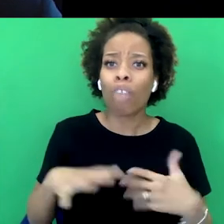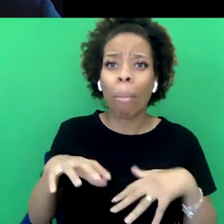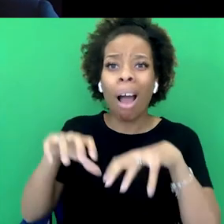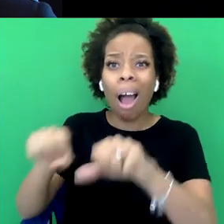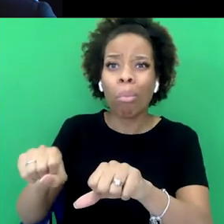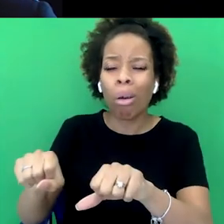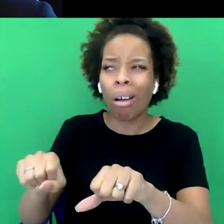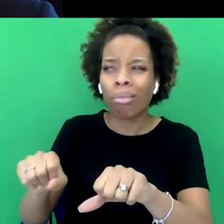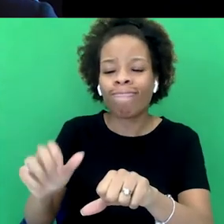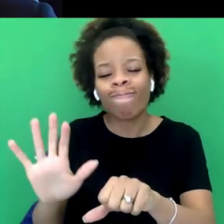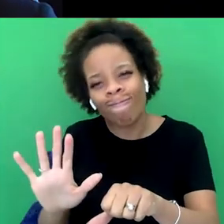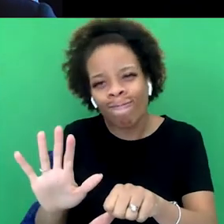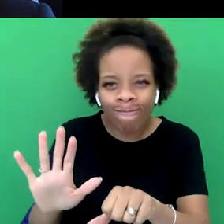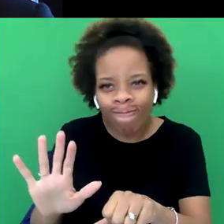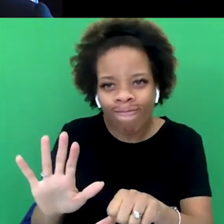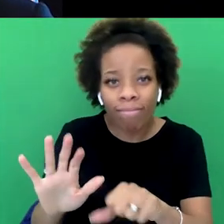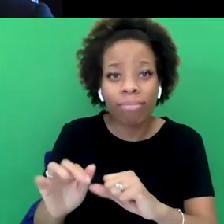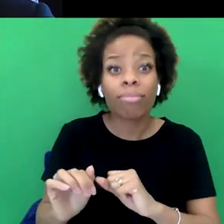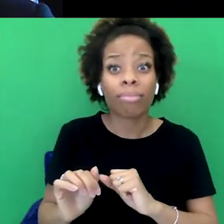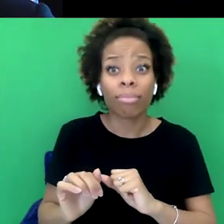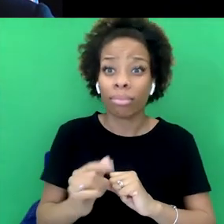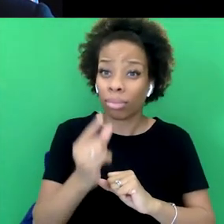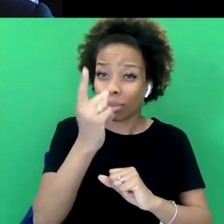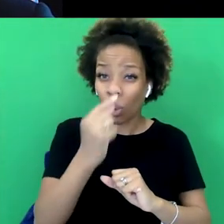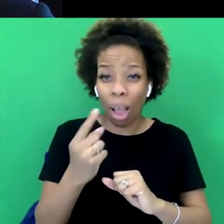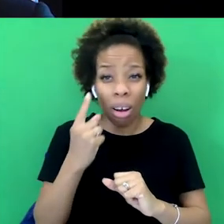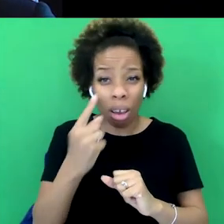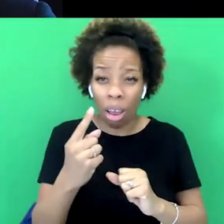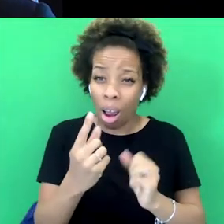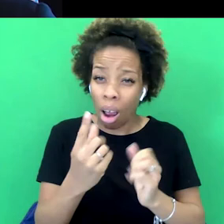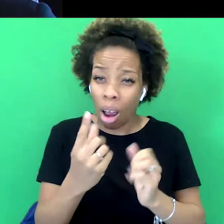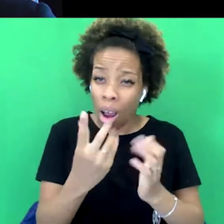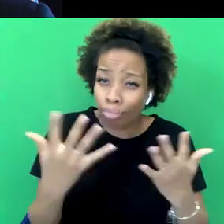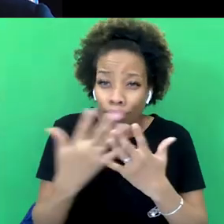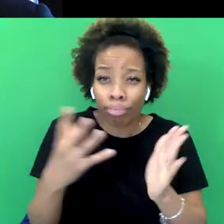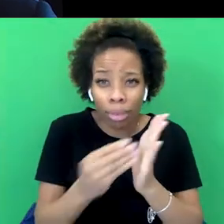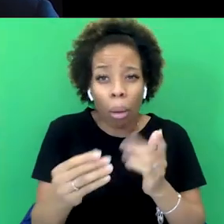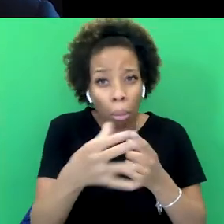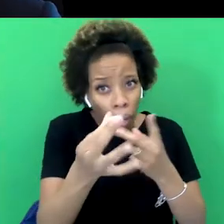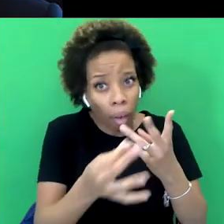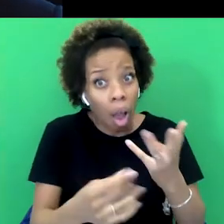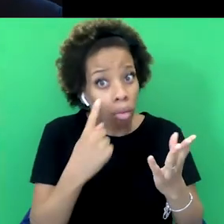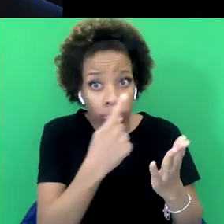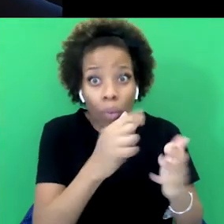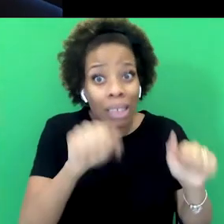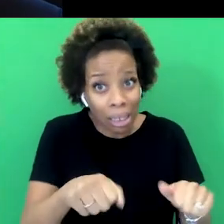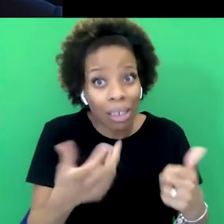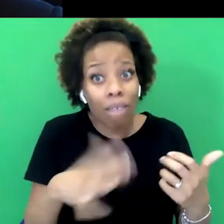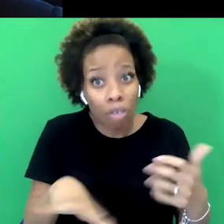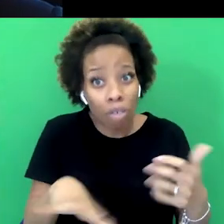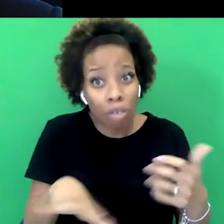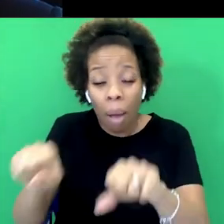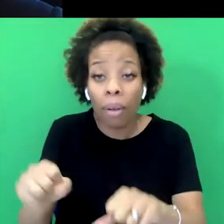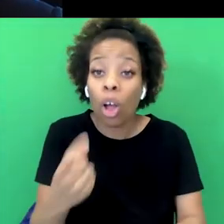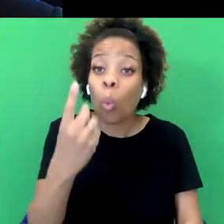really say that. But you can absolutely point at thousands of examples where it clearly did, you know. So a third of our national